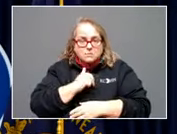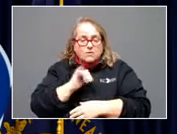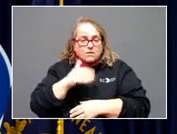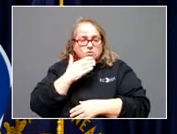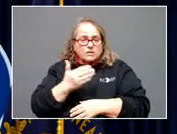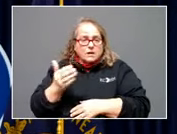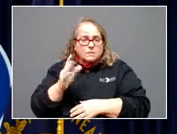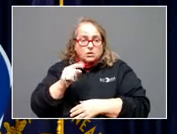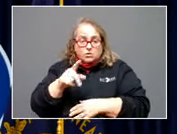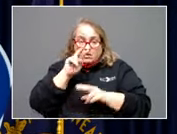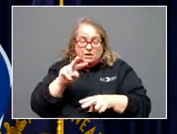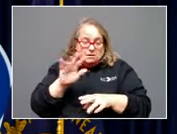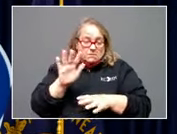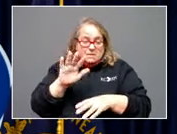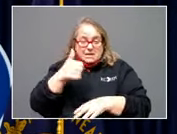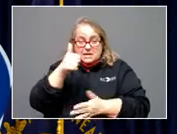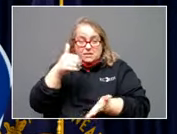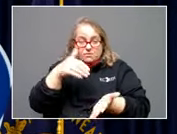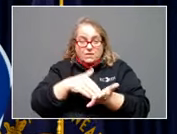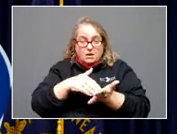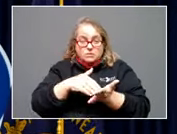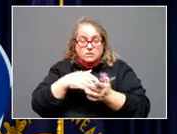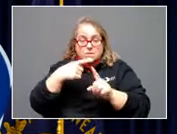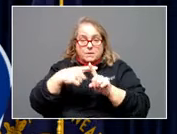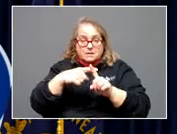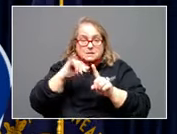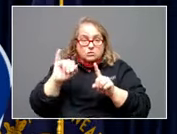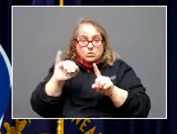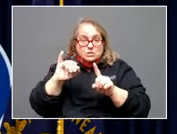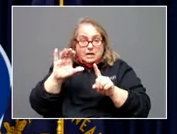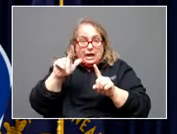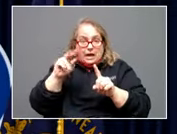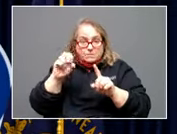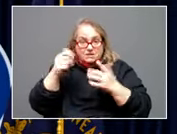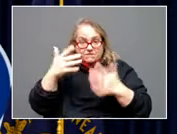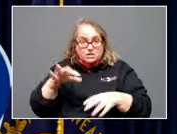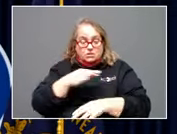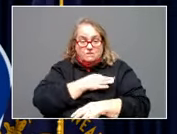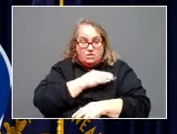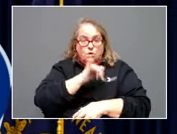You think about 10,000-plus insurance claims filed, so those are homes,